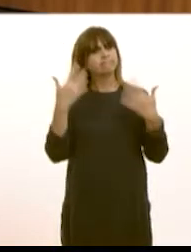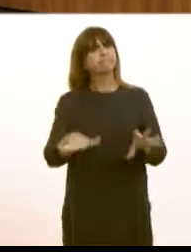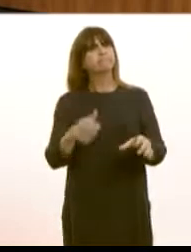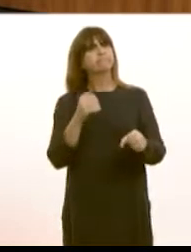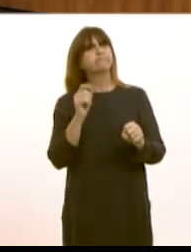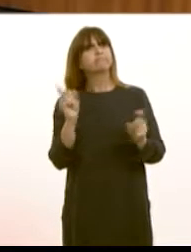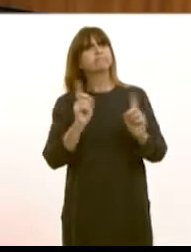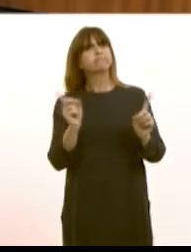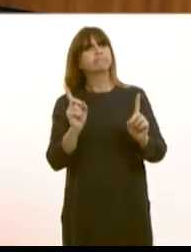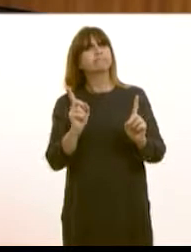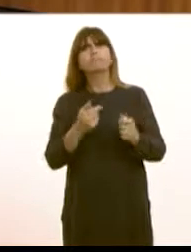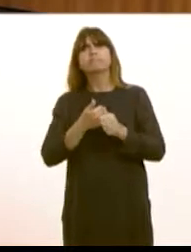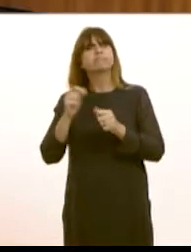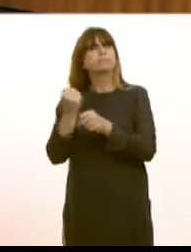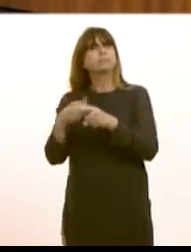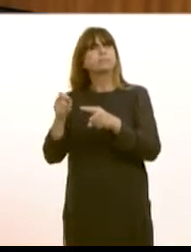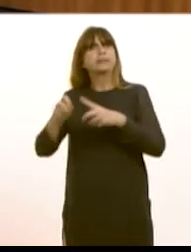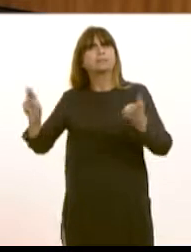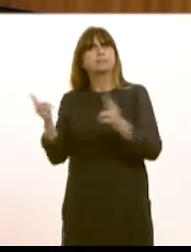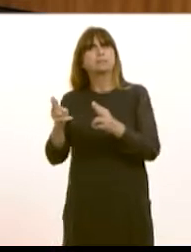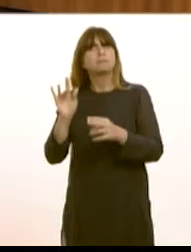assist with the GP crisis in mid and west Wales?